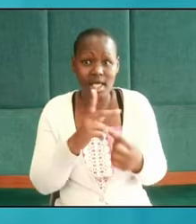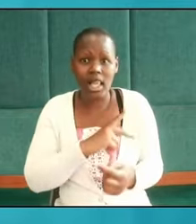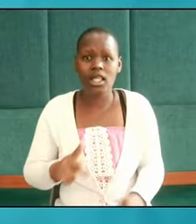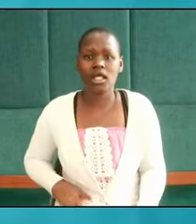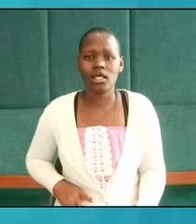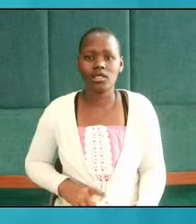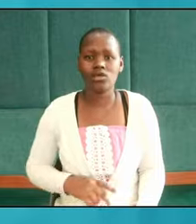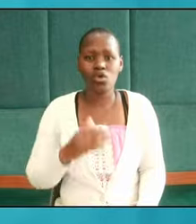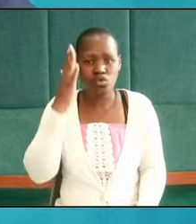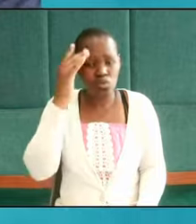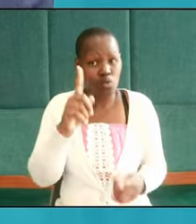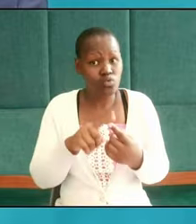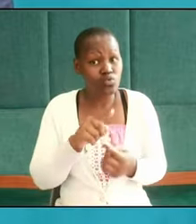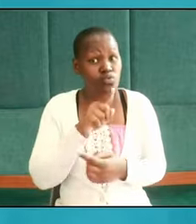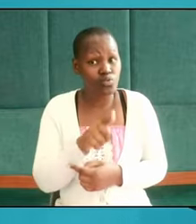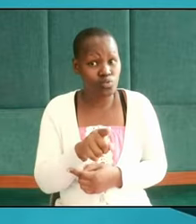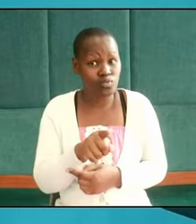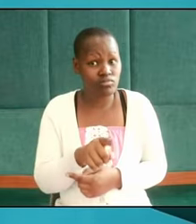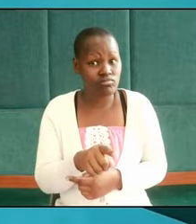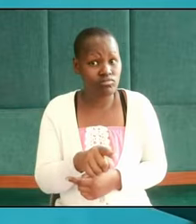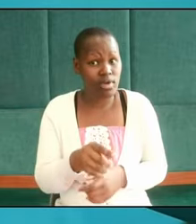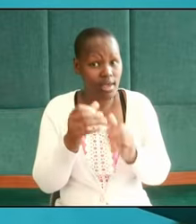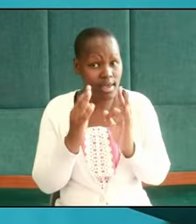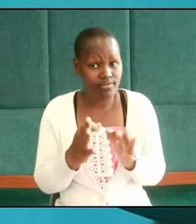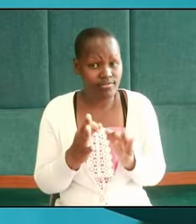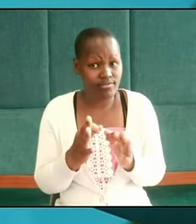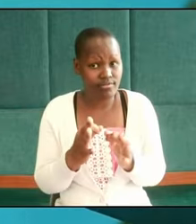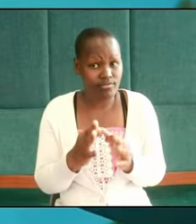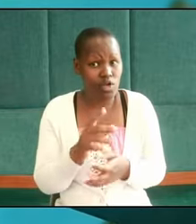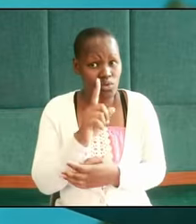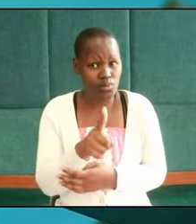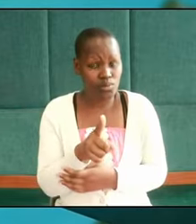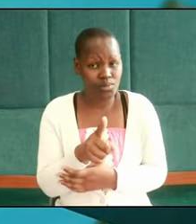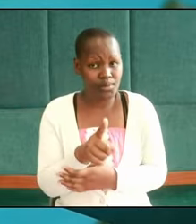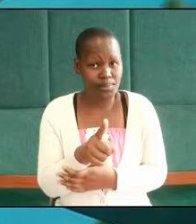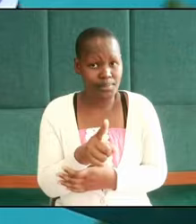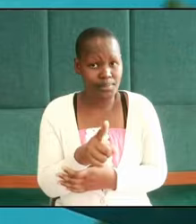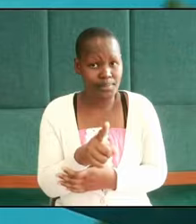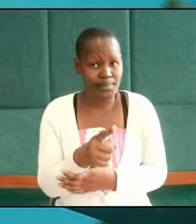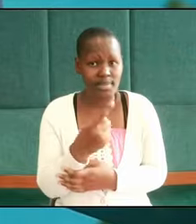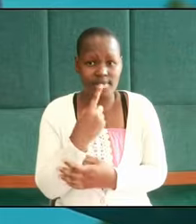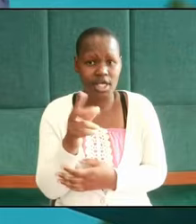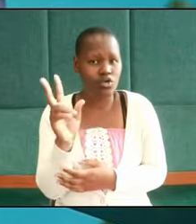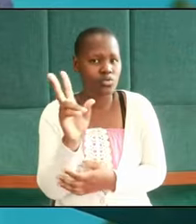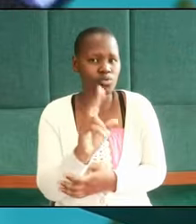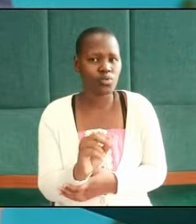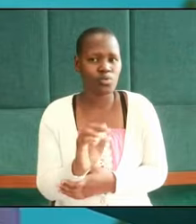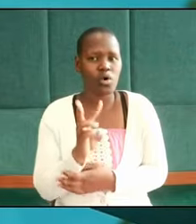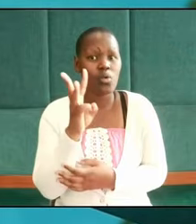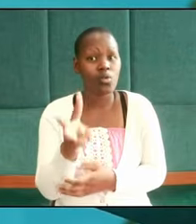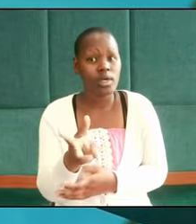known to you that even if you have said no one will